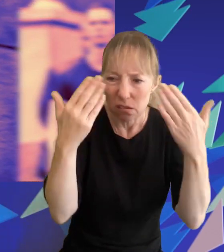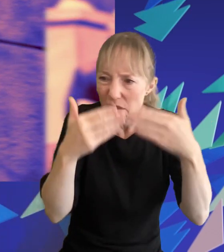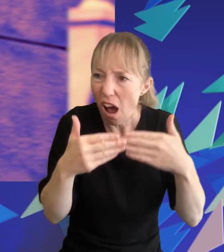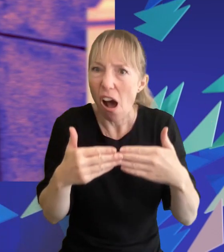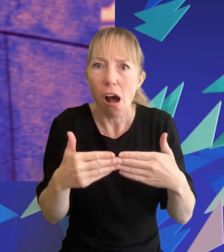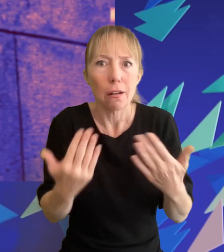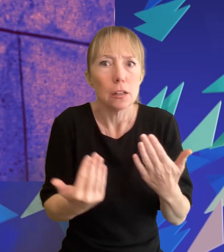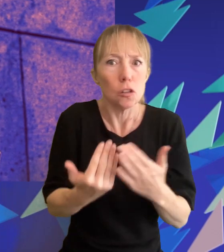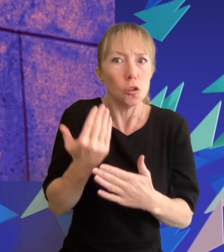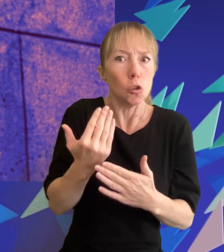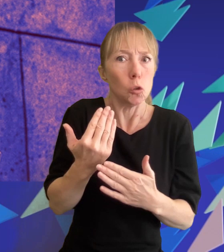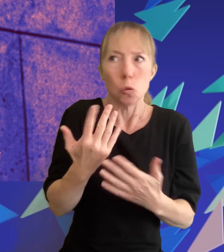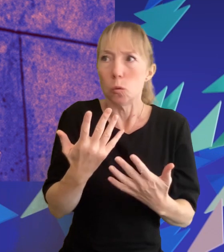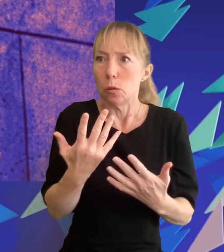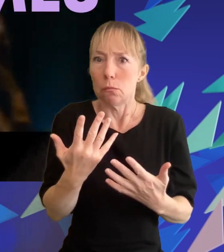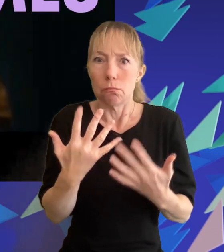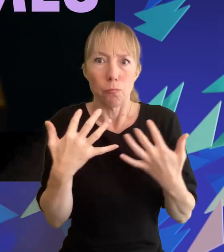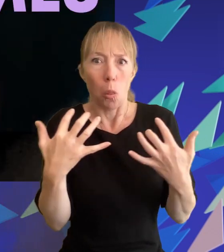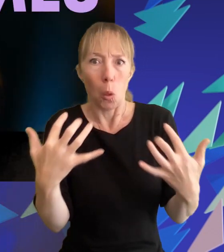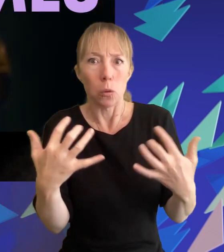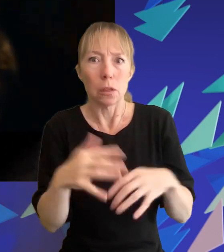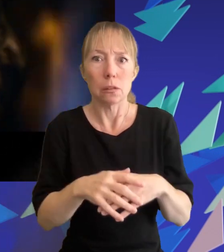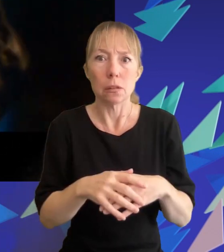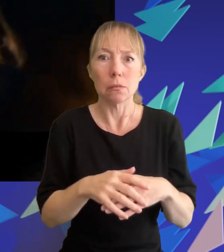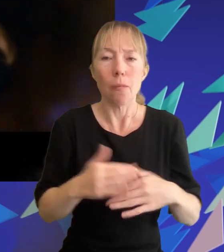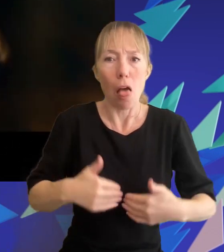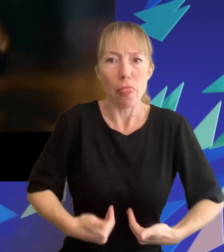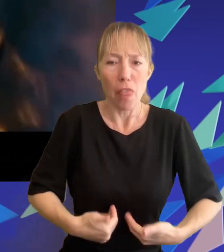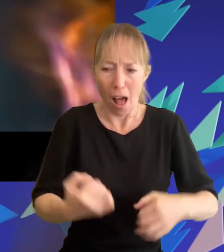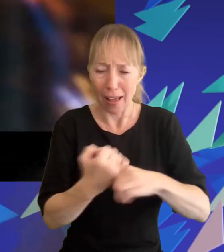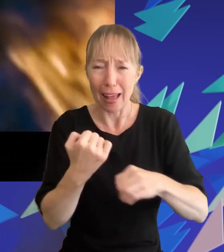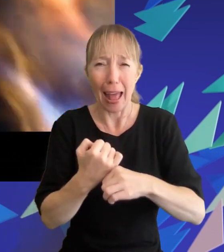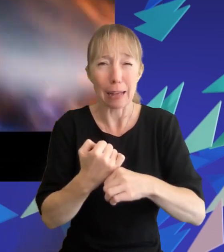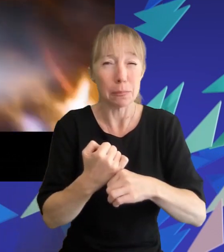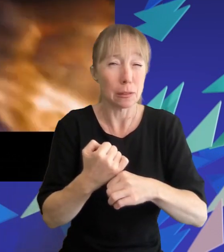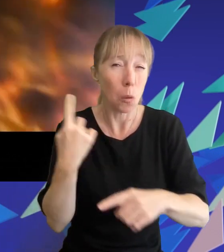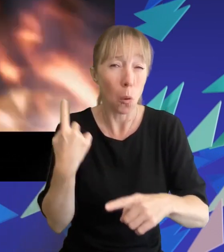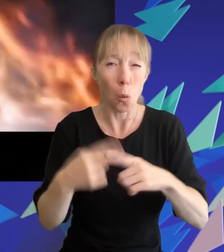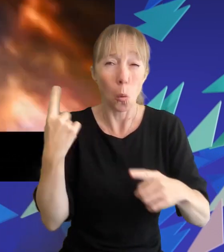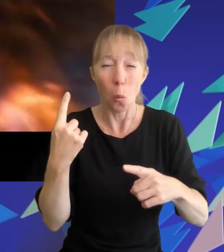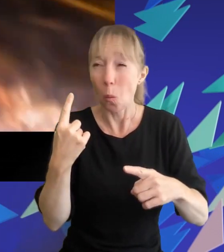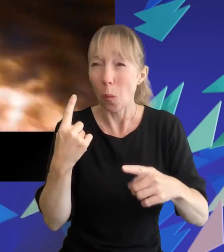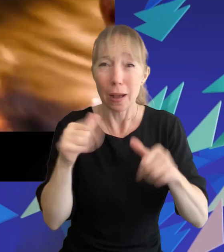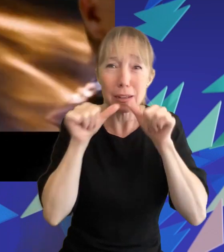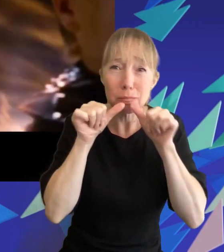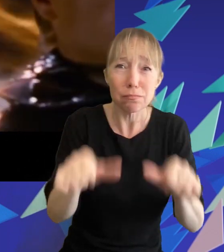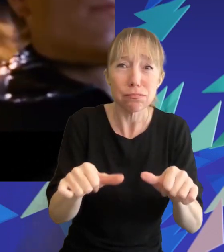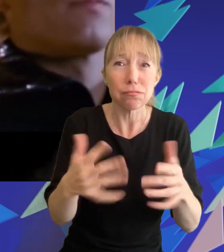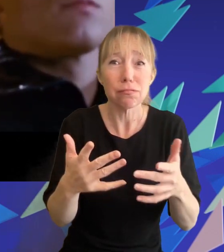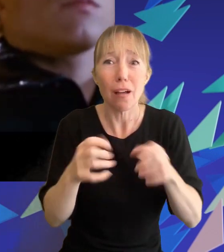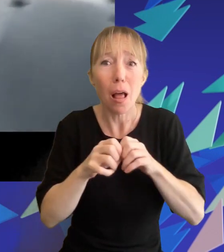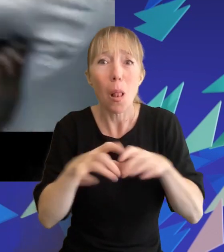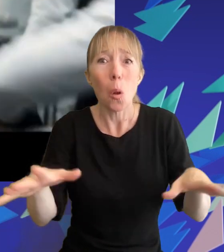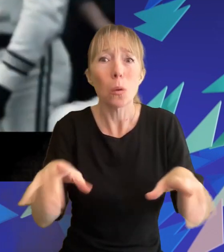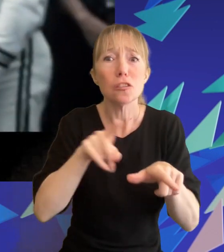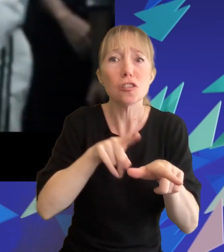and fresh feel to audiences the hunger games was an instant smash hit and launched the young adult dystopia genre